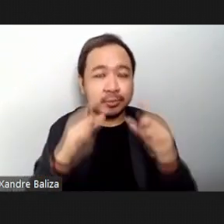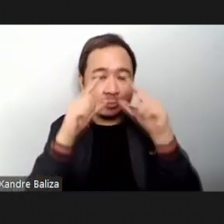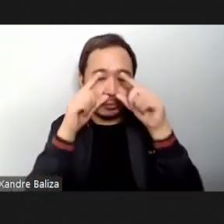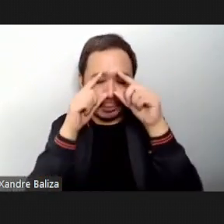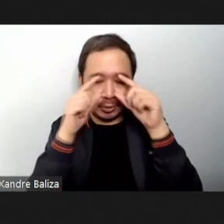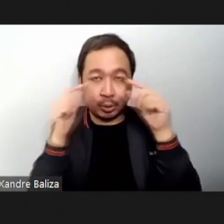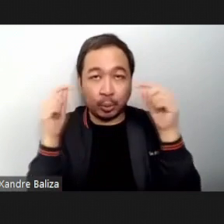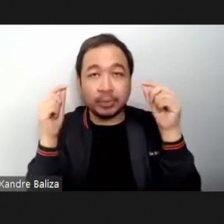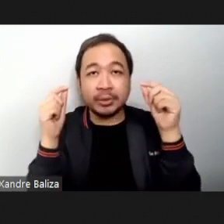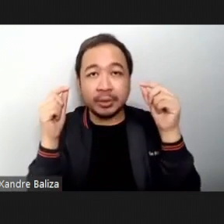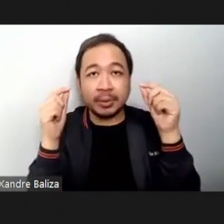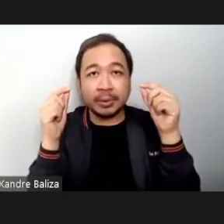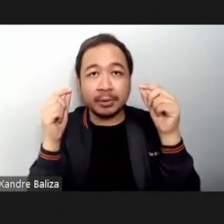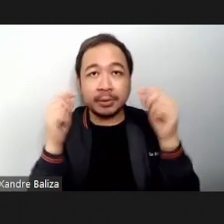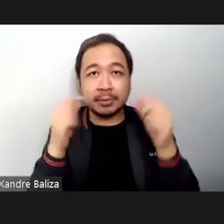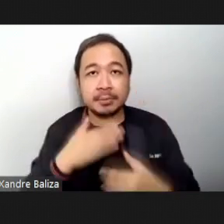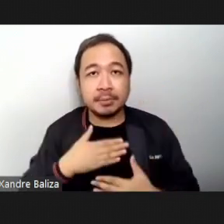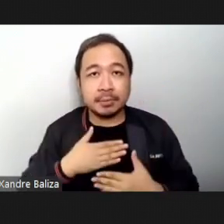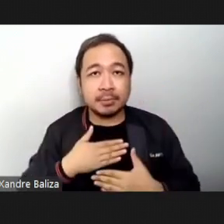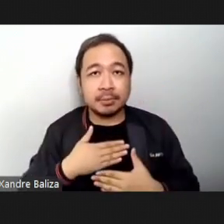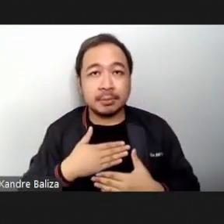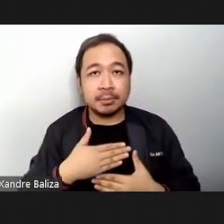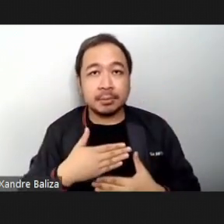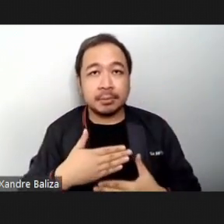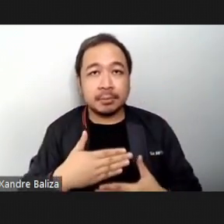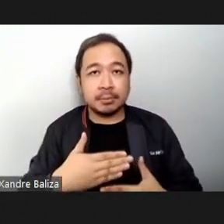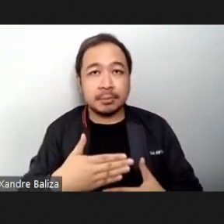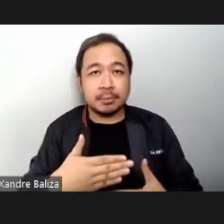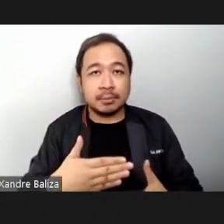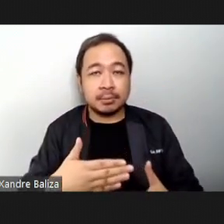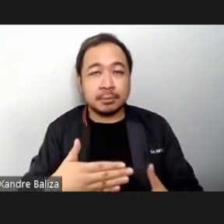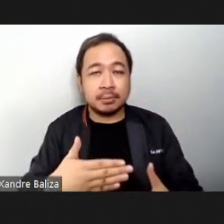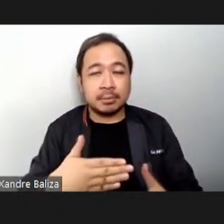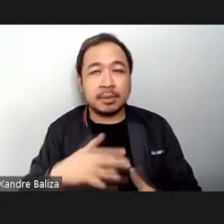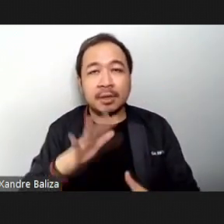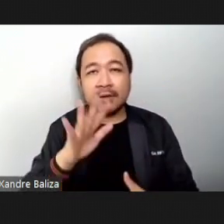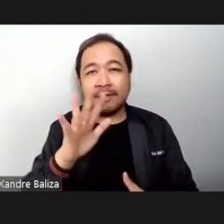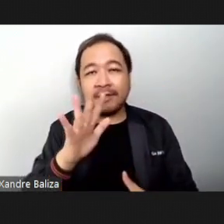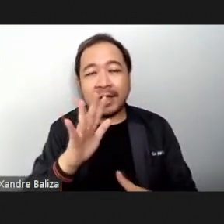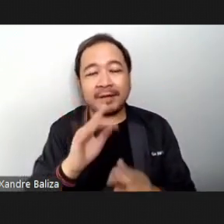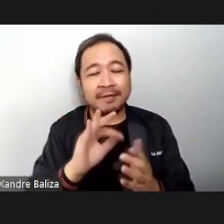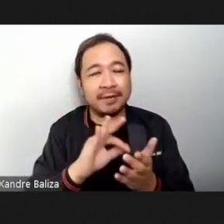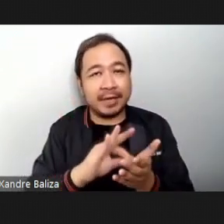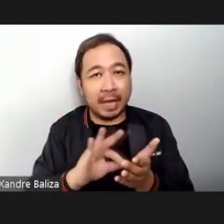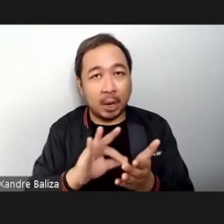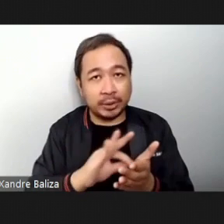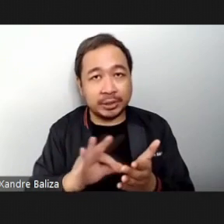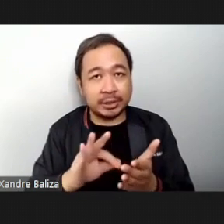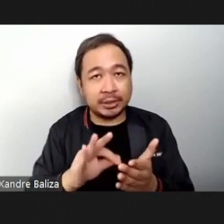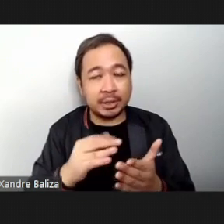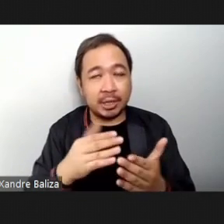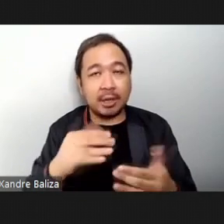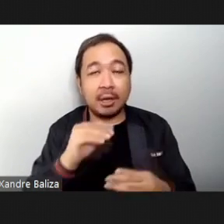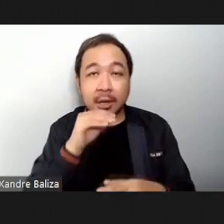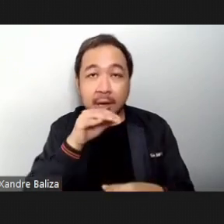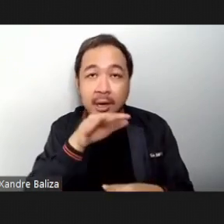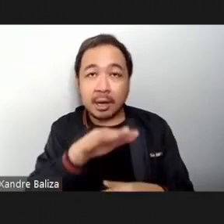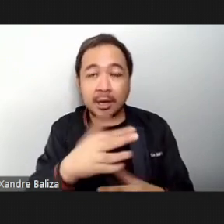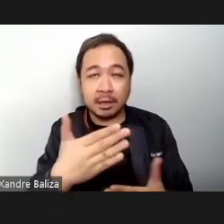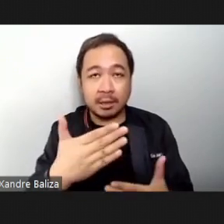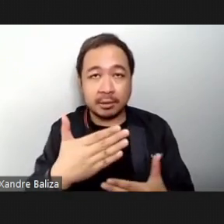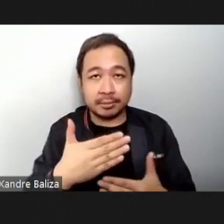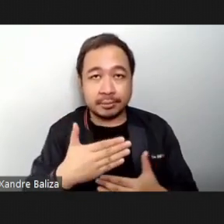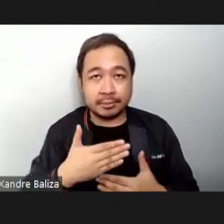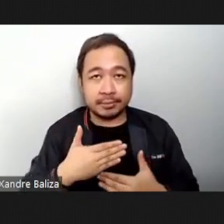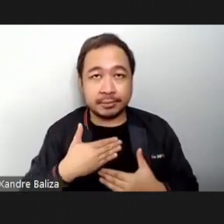And then inhale for five counts And exhale for seven I will lead you right